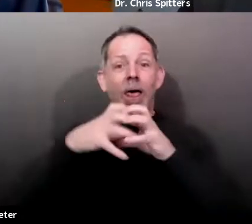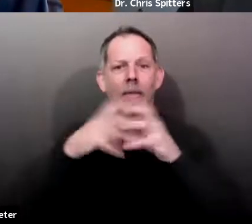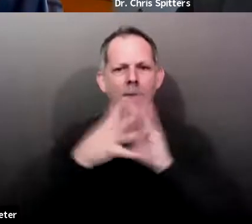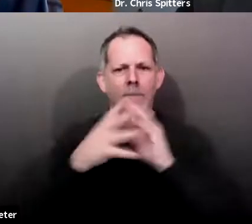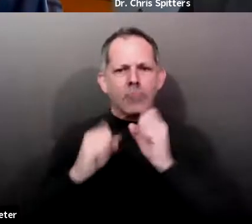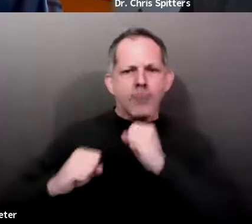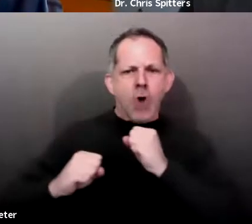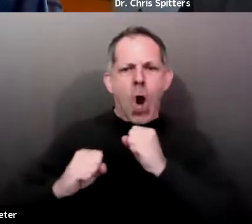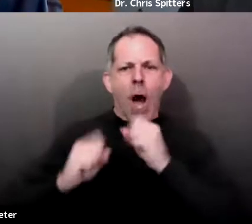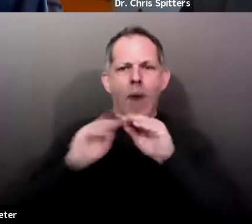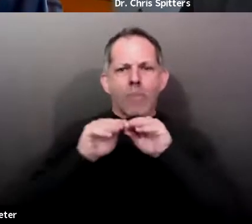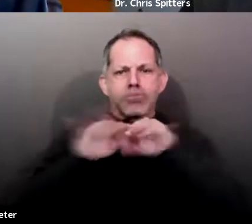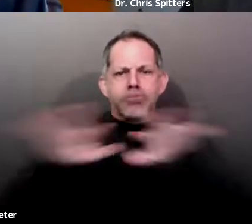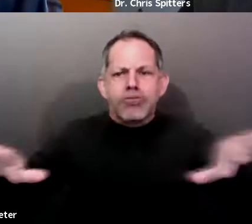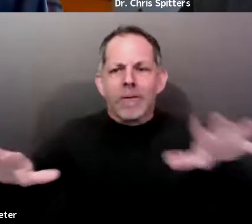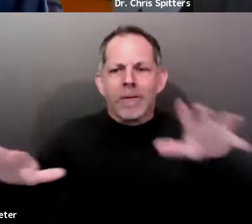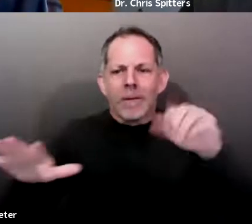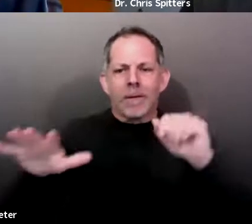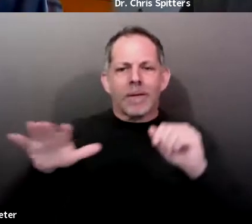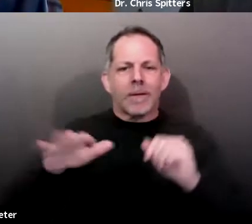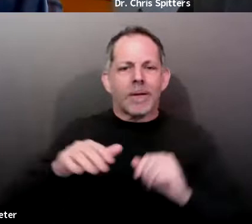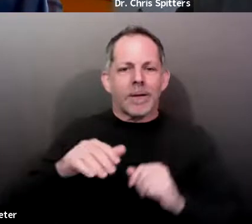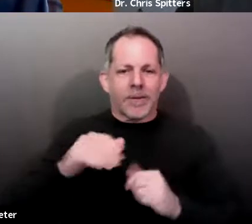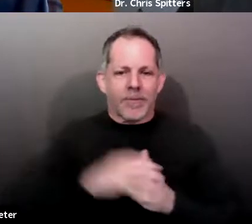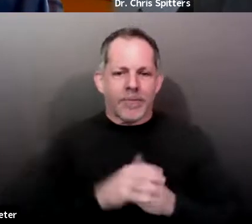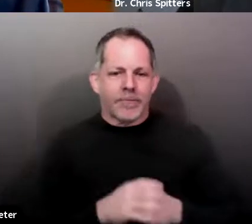cases, but we're also protecting our future.